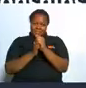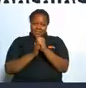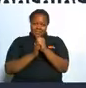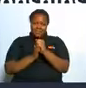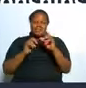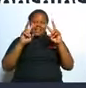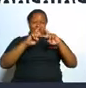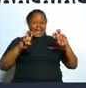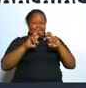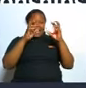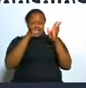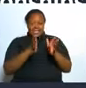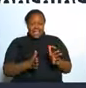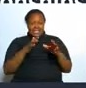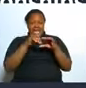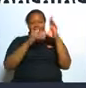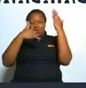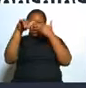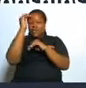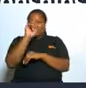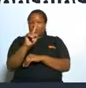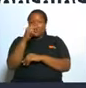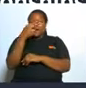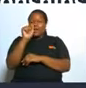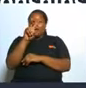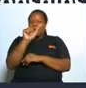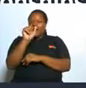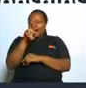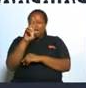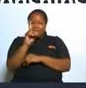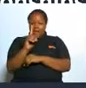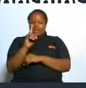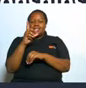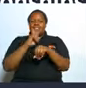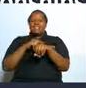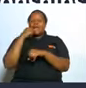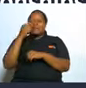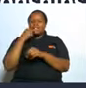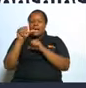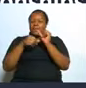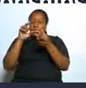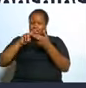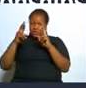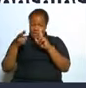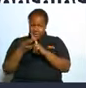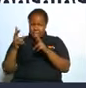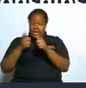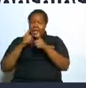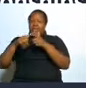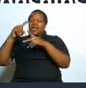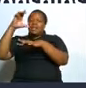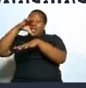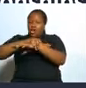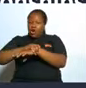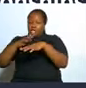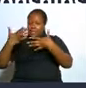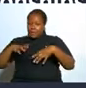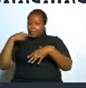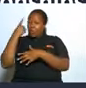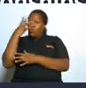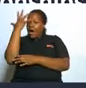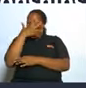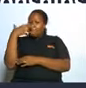researchers at Harvard studies how appearance affects the stability and longevity of relationships and phone those who are better looking